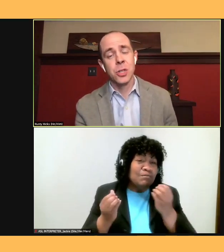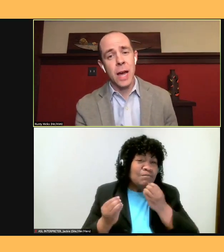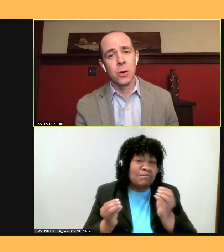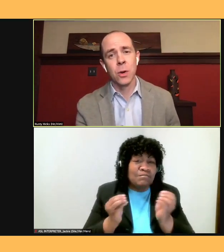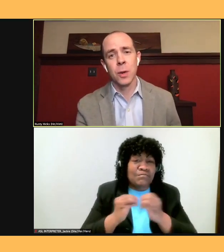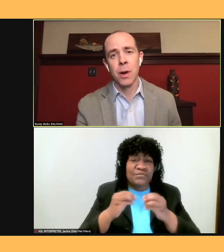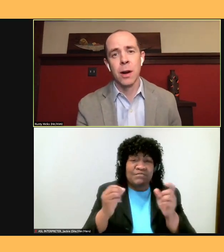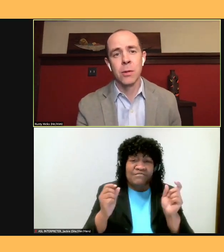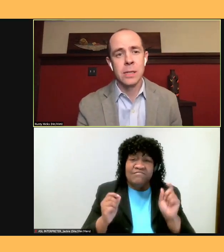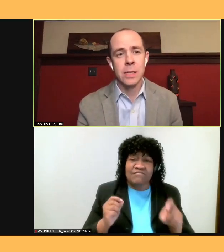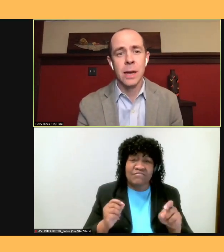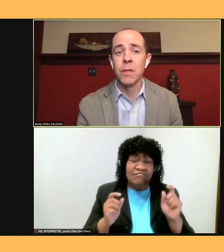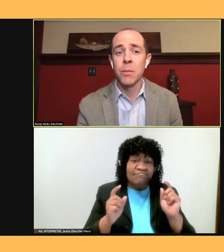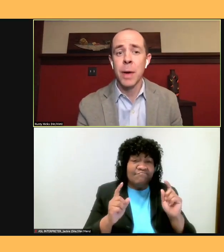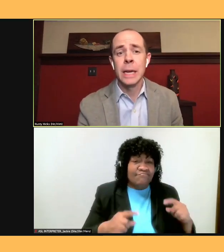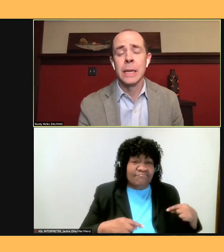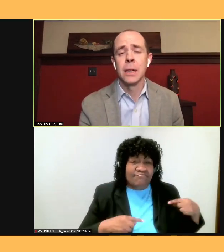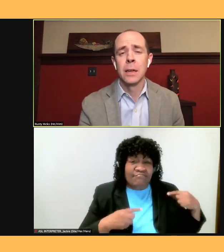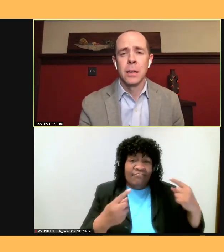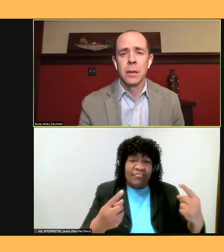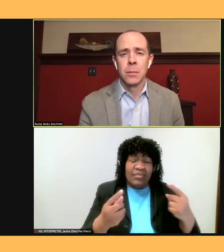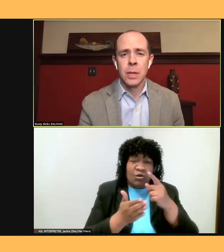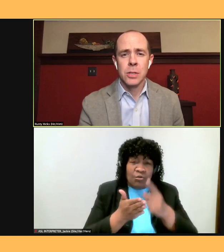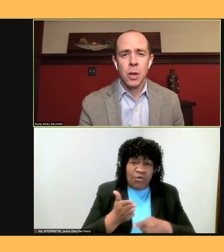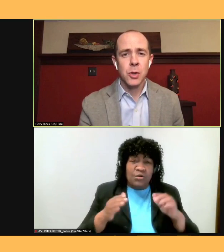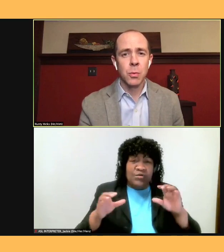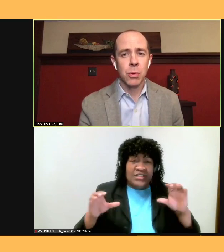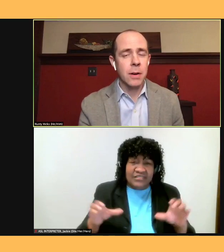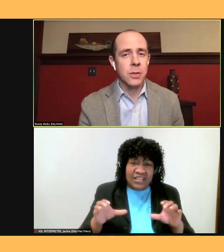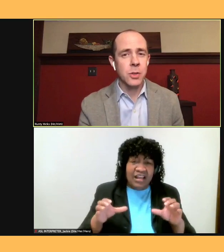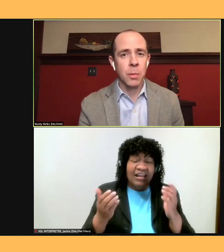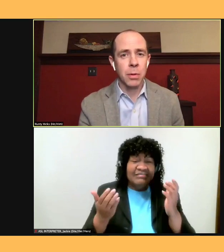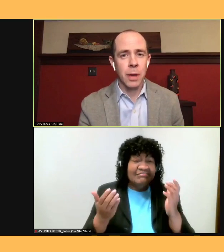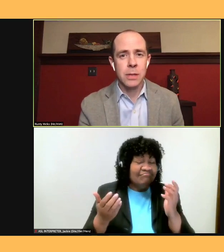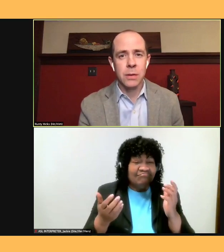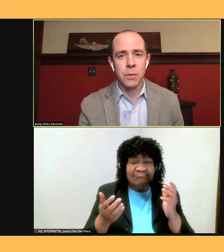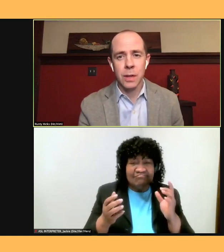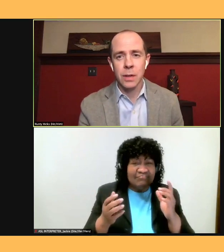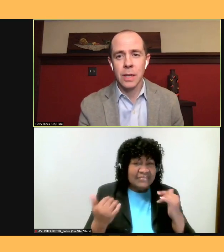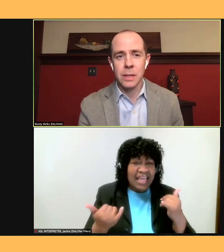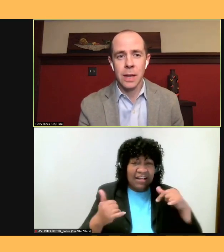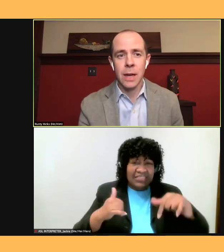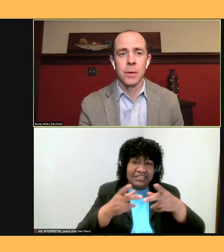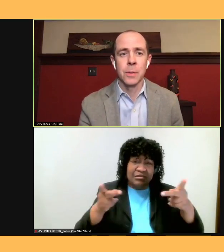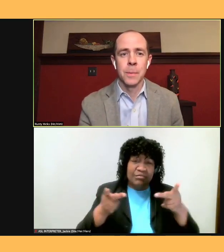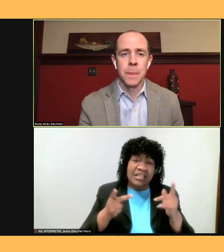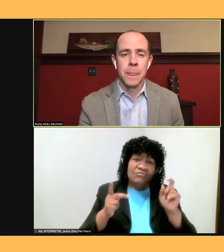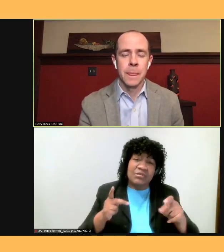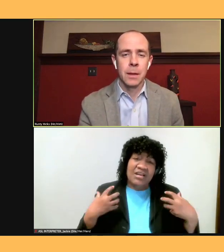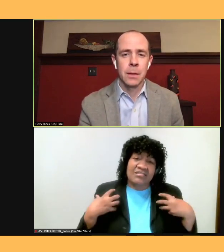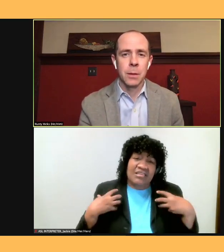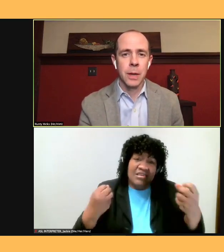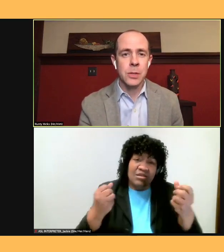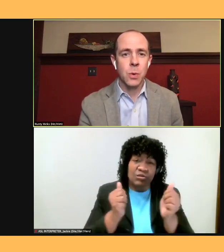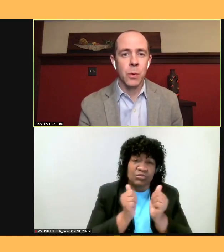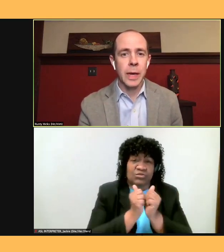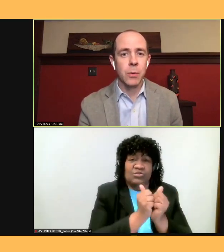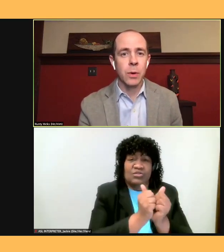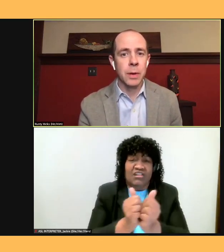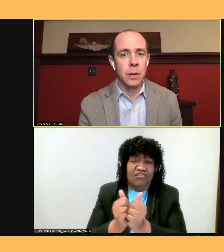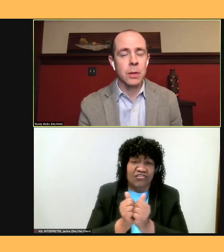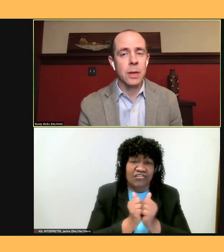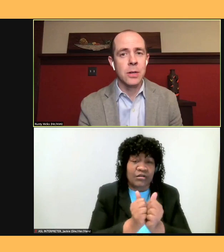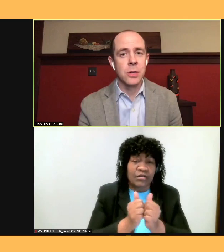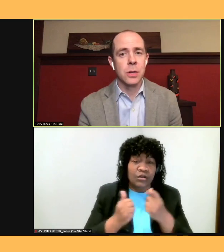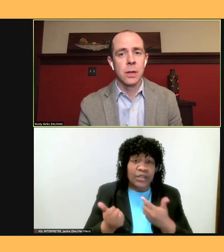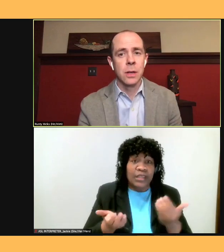progress that we've made, but it's also brought us to a place of healing together, a place where we can rebuild a nation